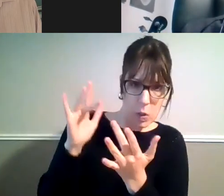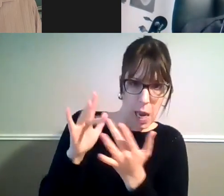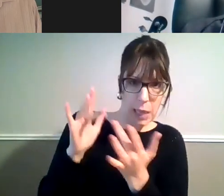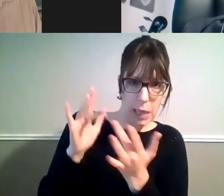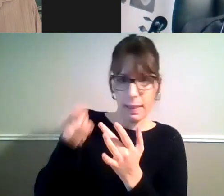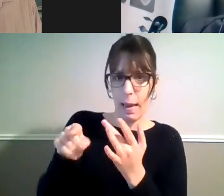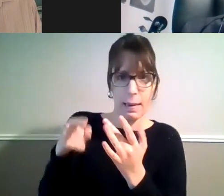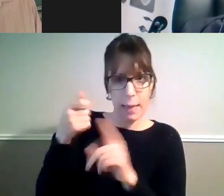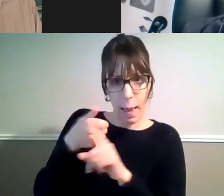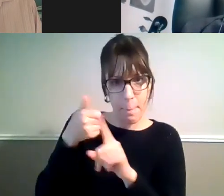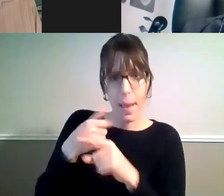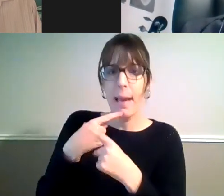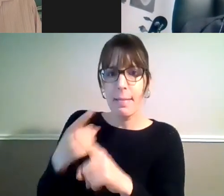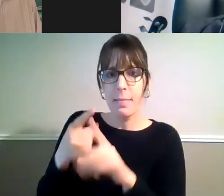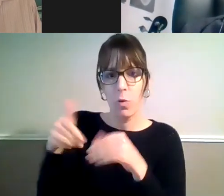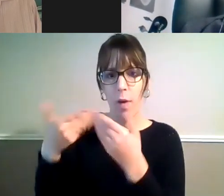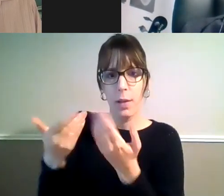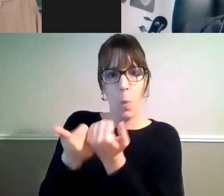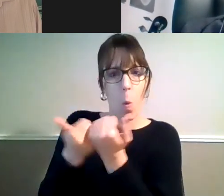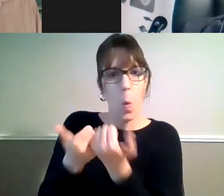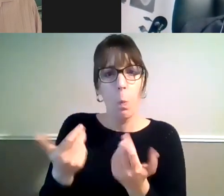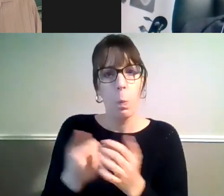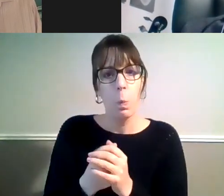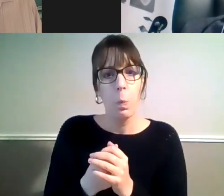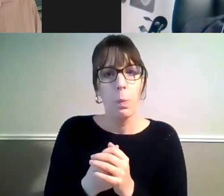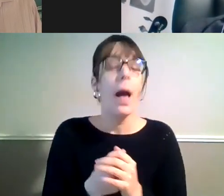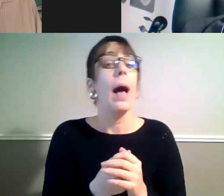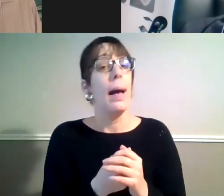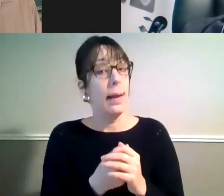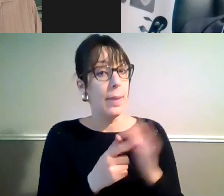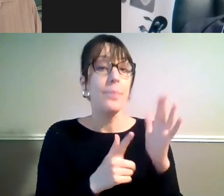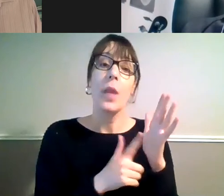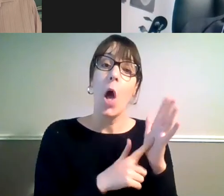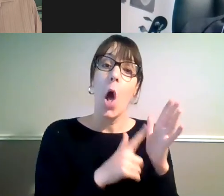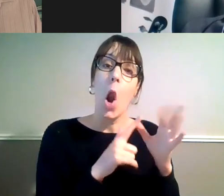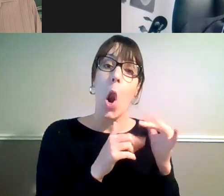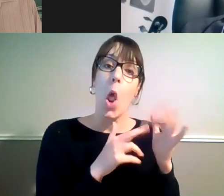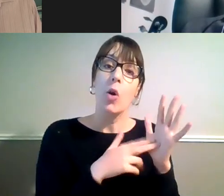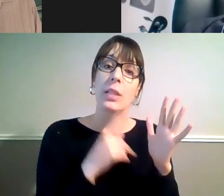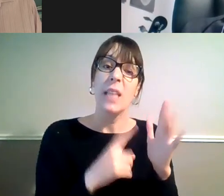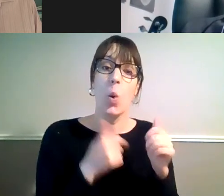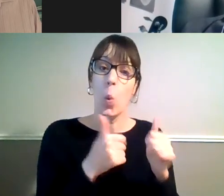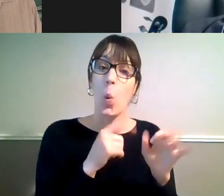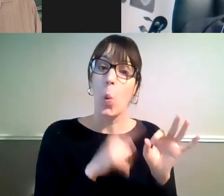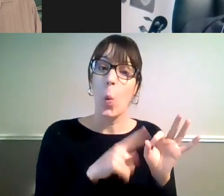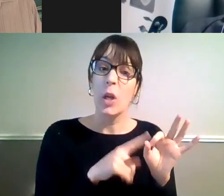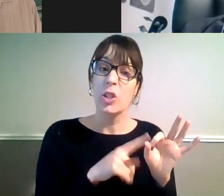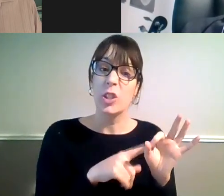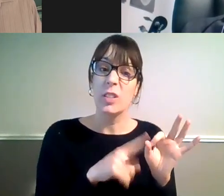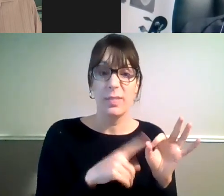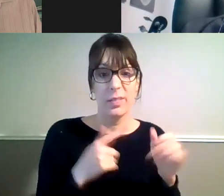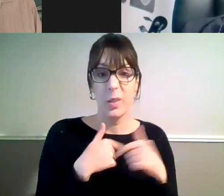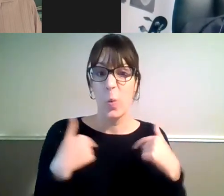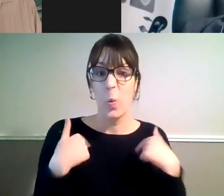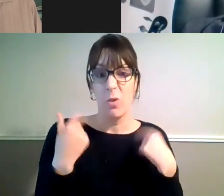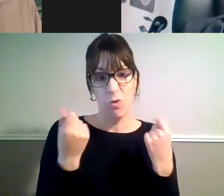support? Yeah, that's a really great question, Graham. Even in organising today's event, it's become increasingly apparent, this digital divide